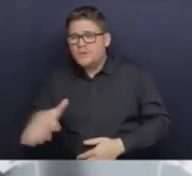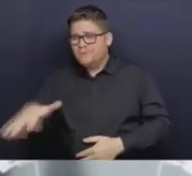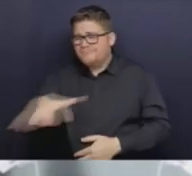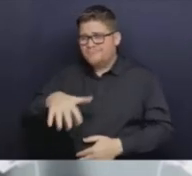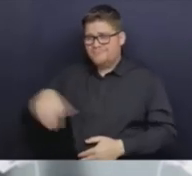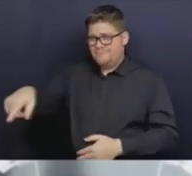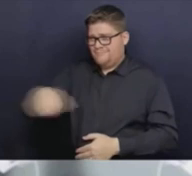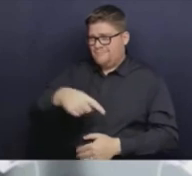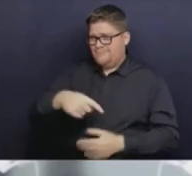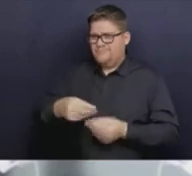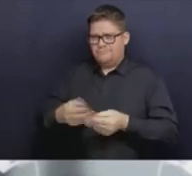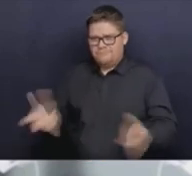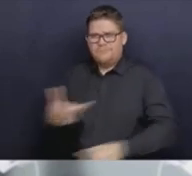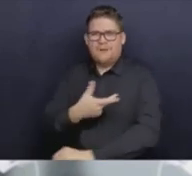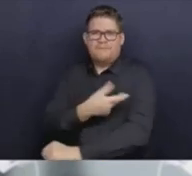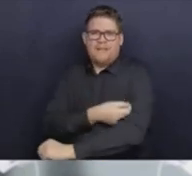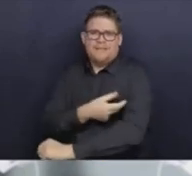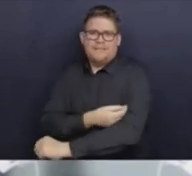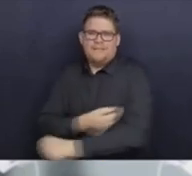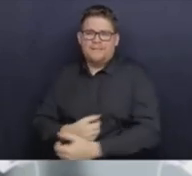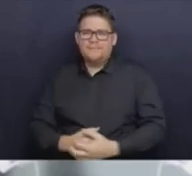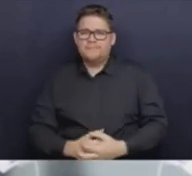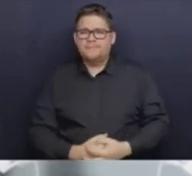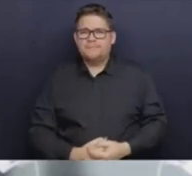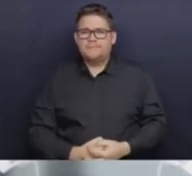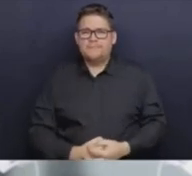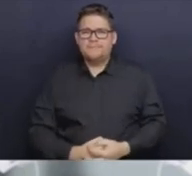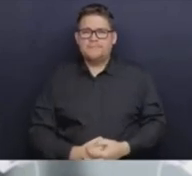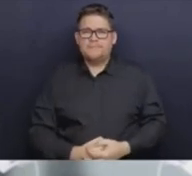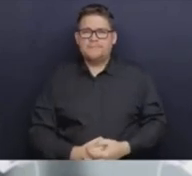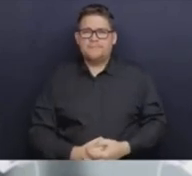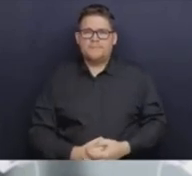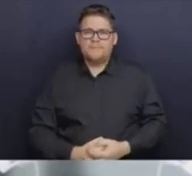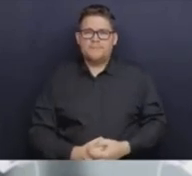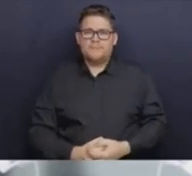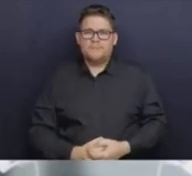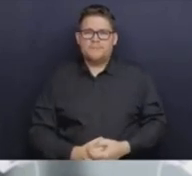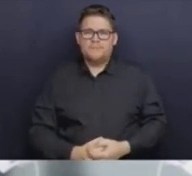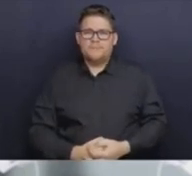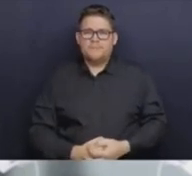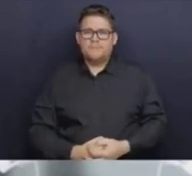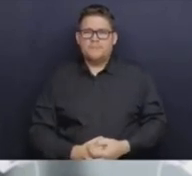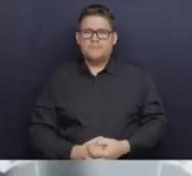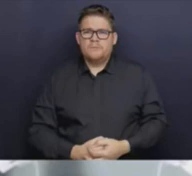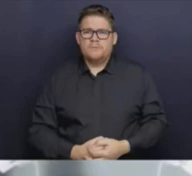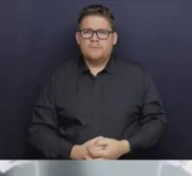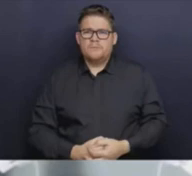with vaccinations. I just want to put it in context. We have now